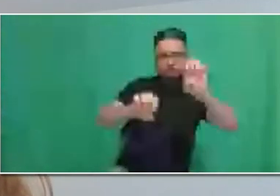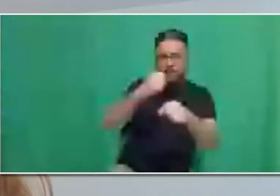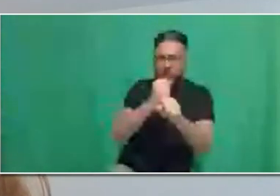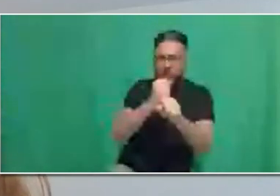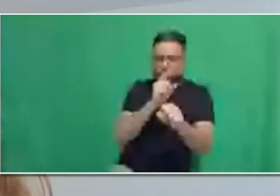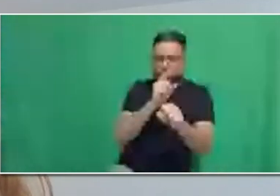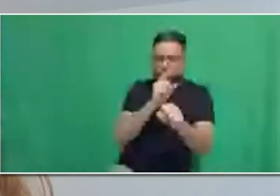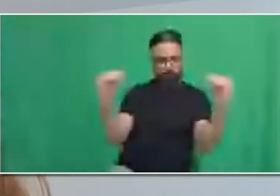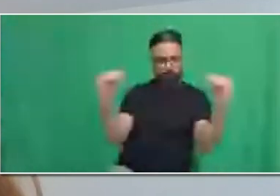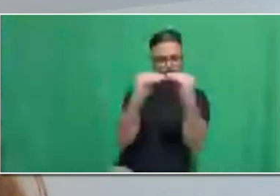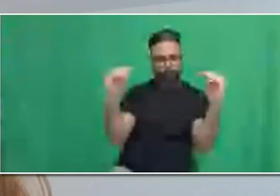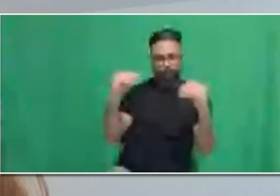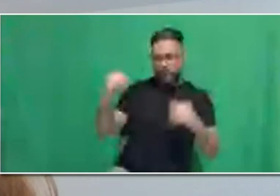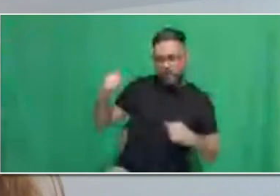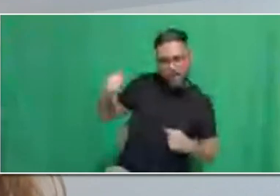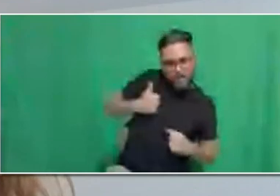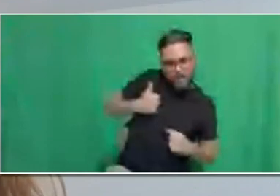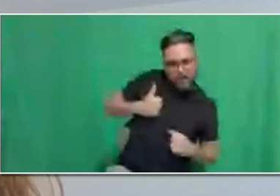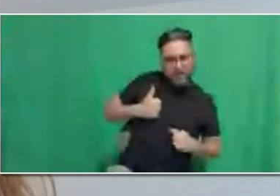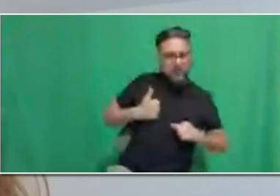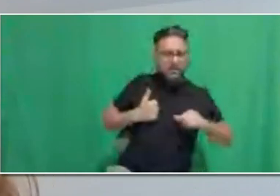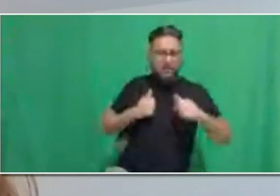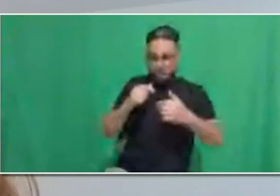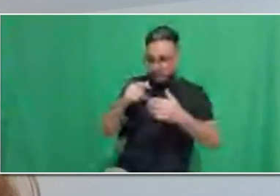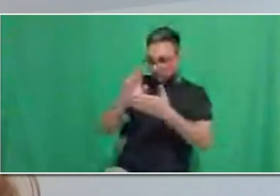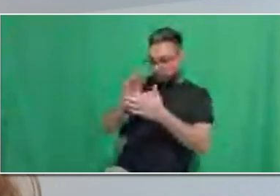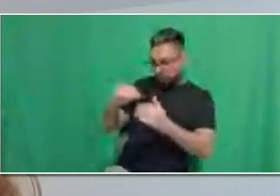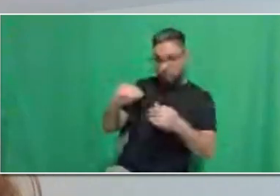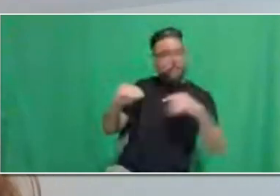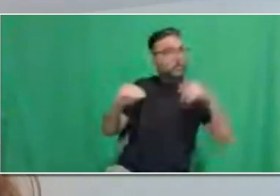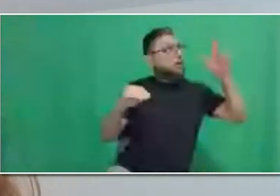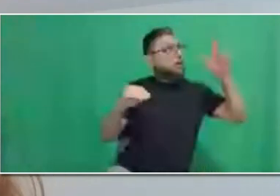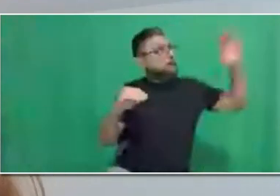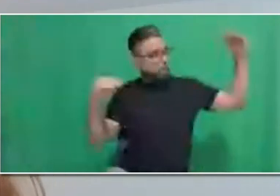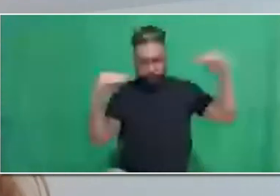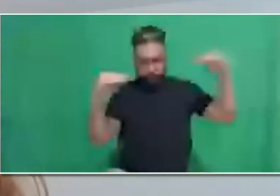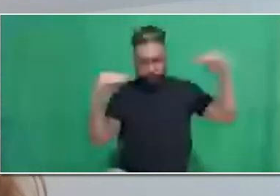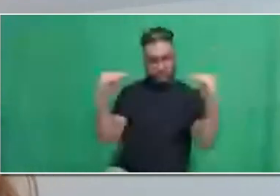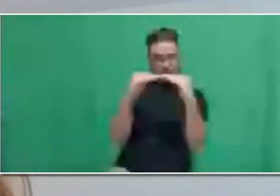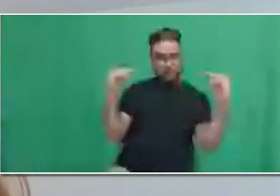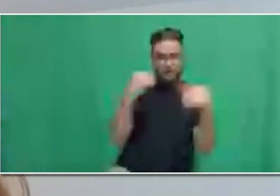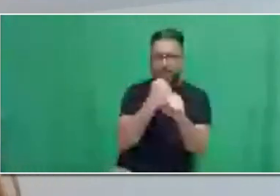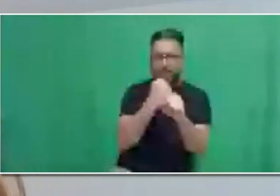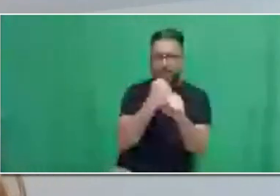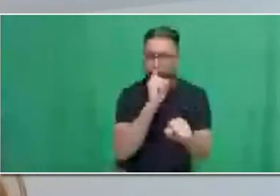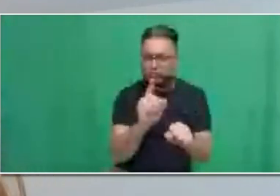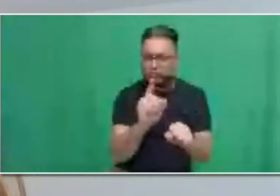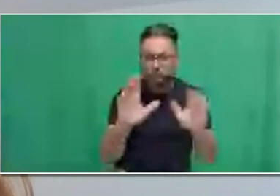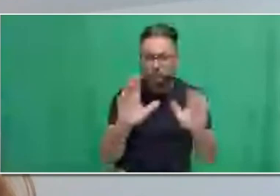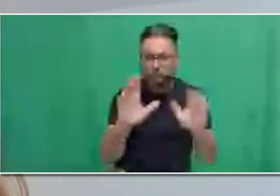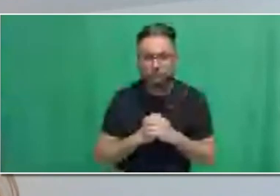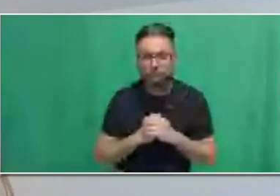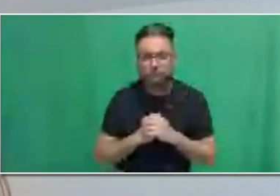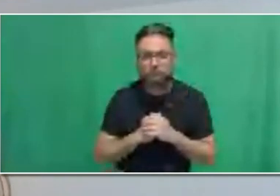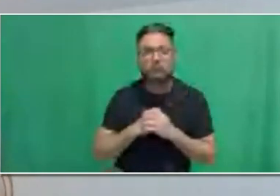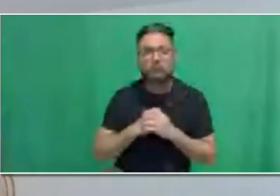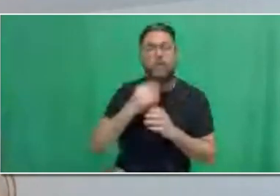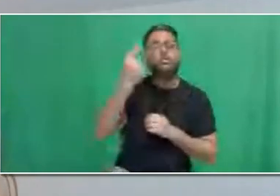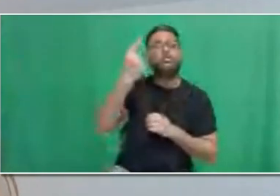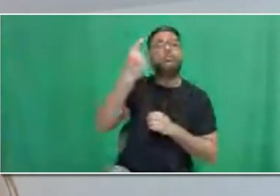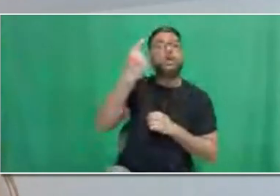are, one, World Education Services, two, International Credential